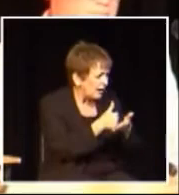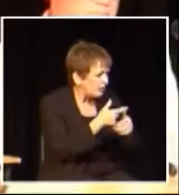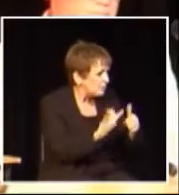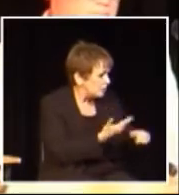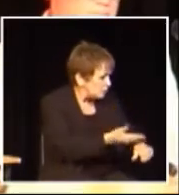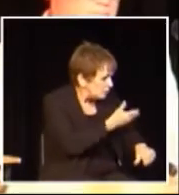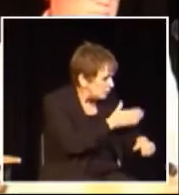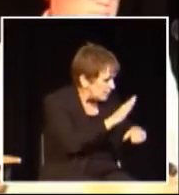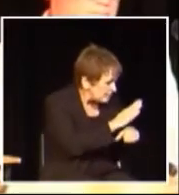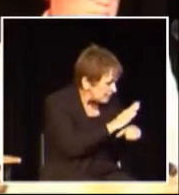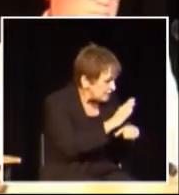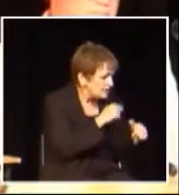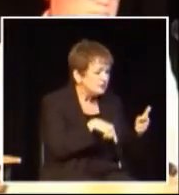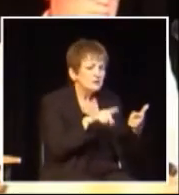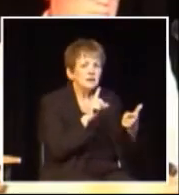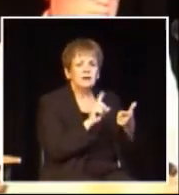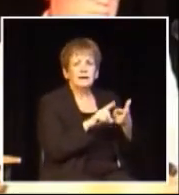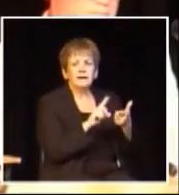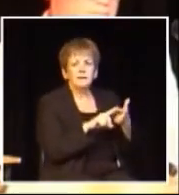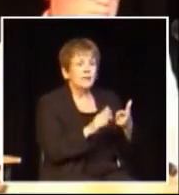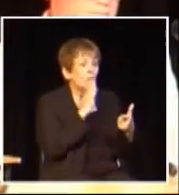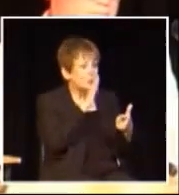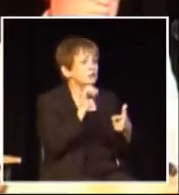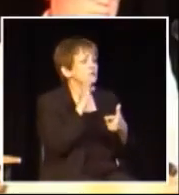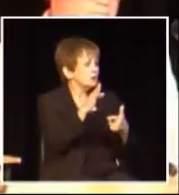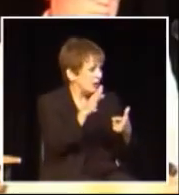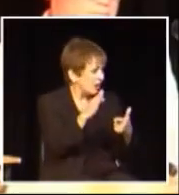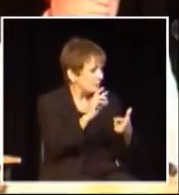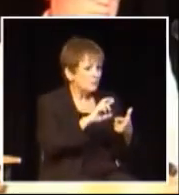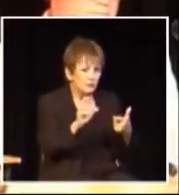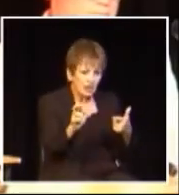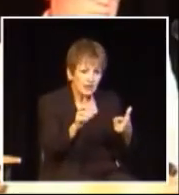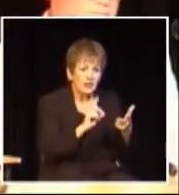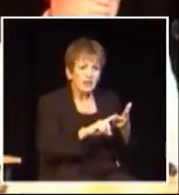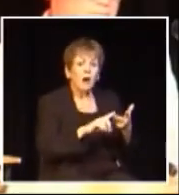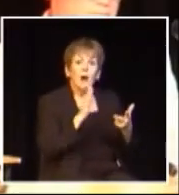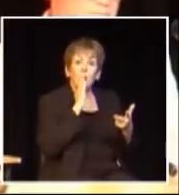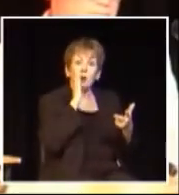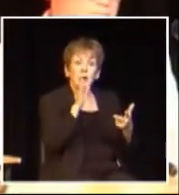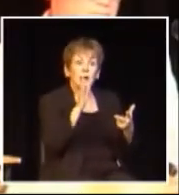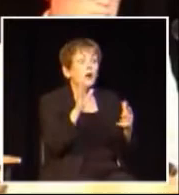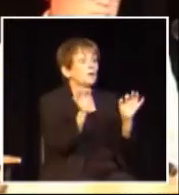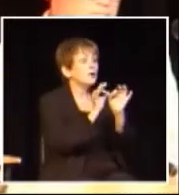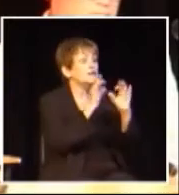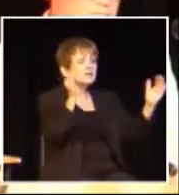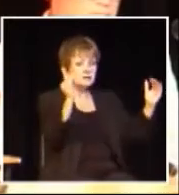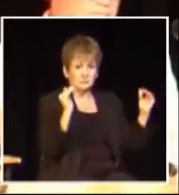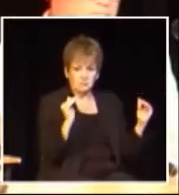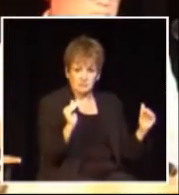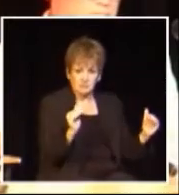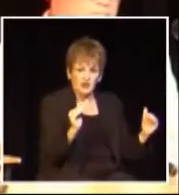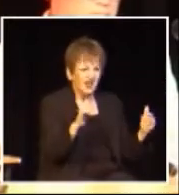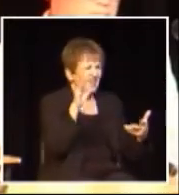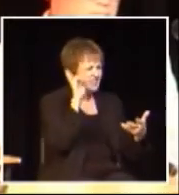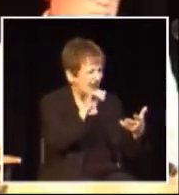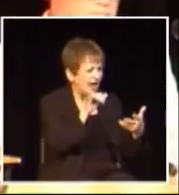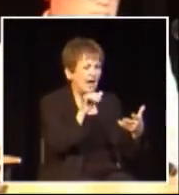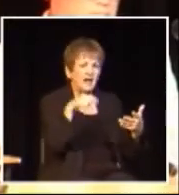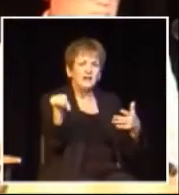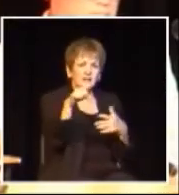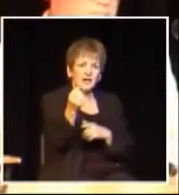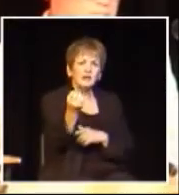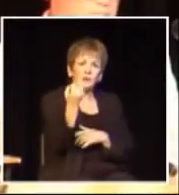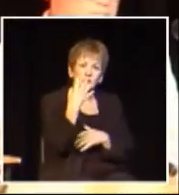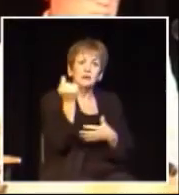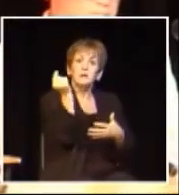because it was going to help business and it was going to create jobs. It was going to bring down prices